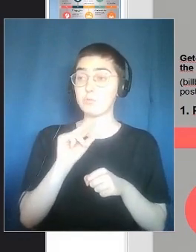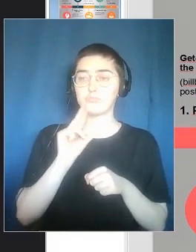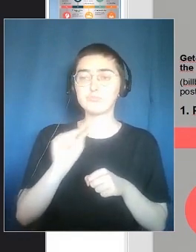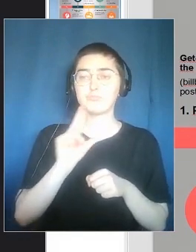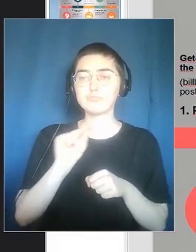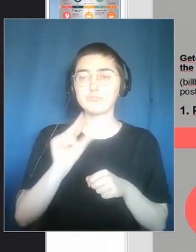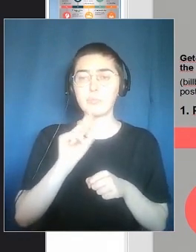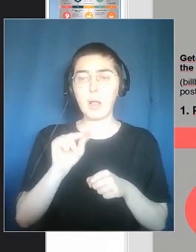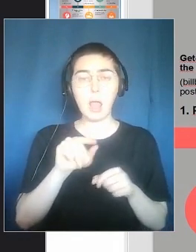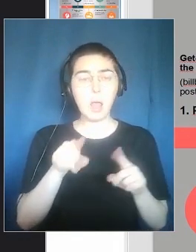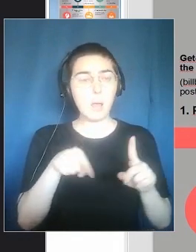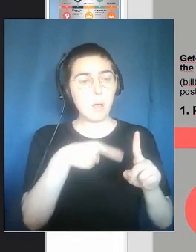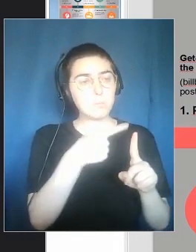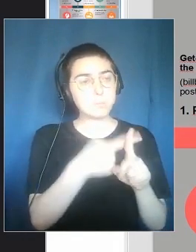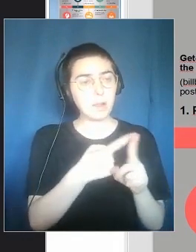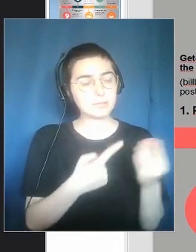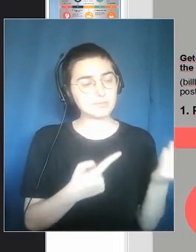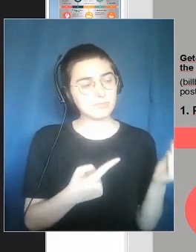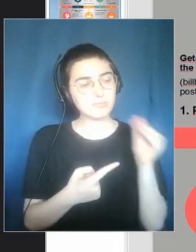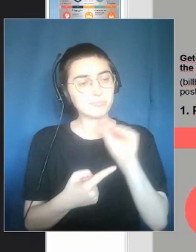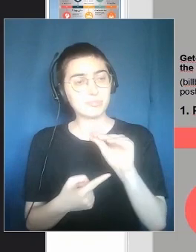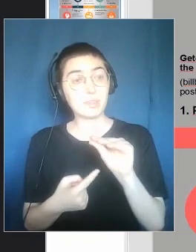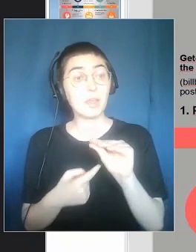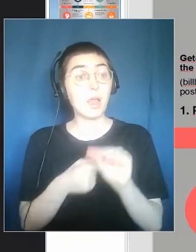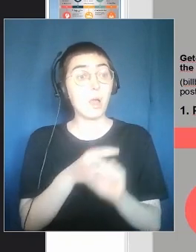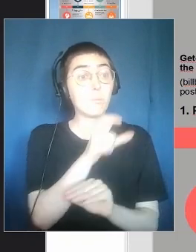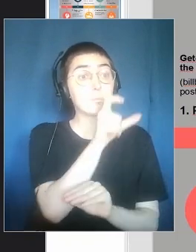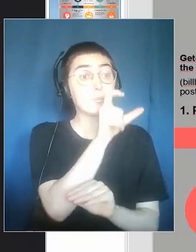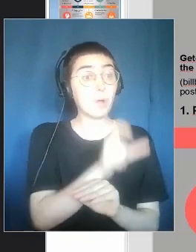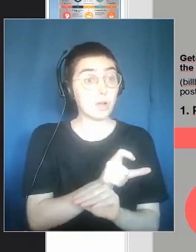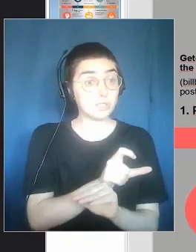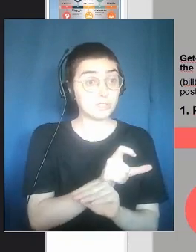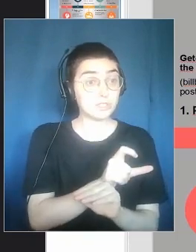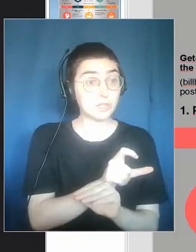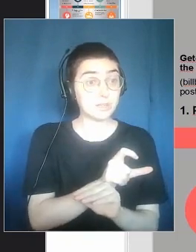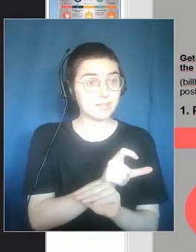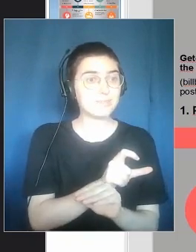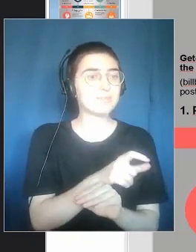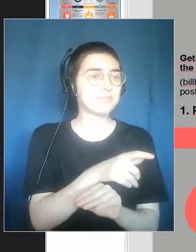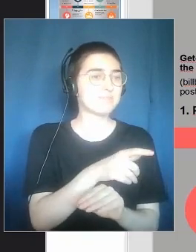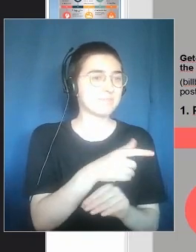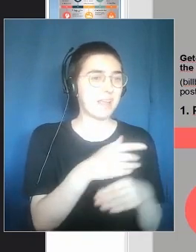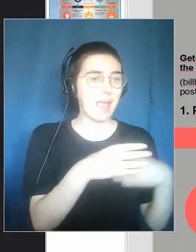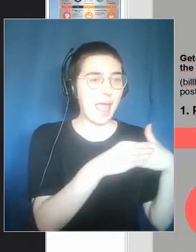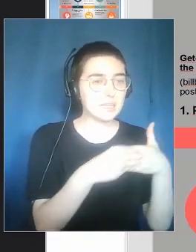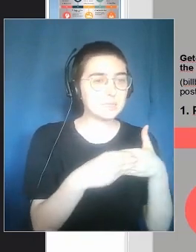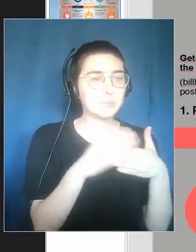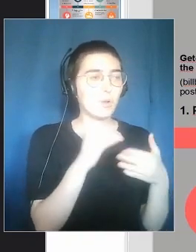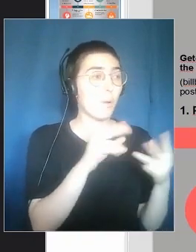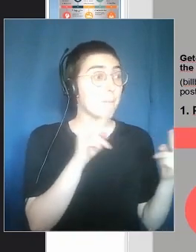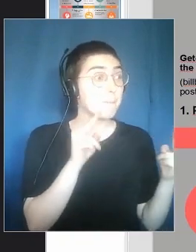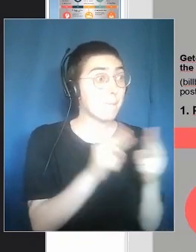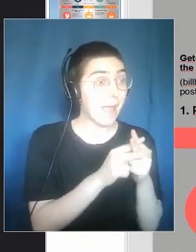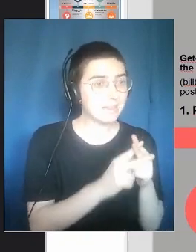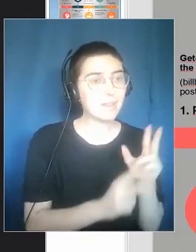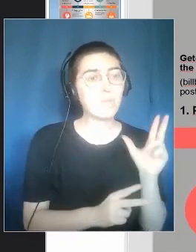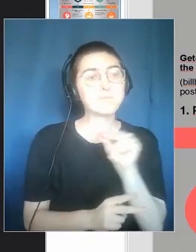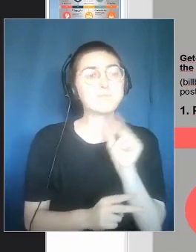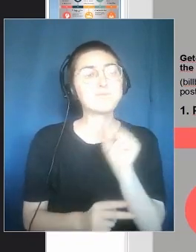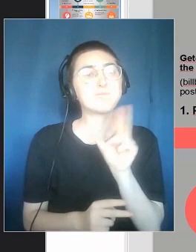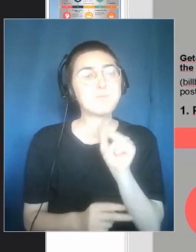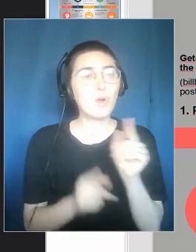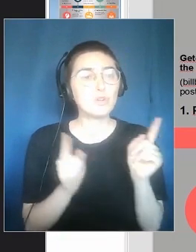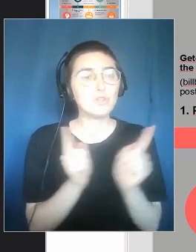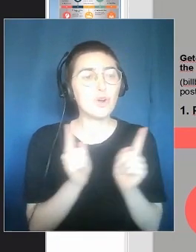voices taken live from people we met on site, on the